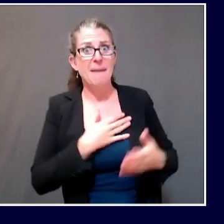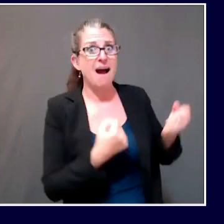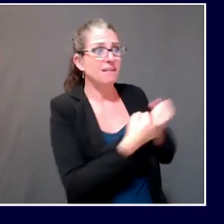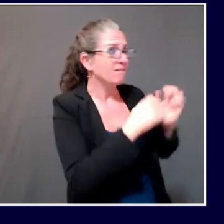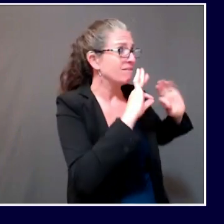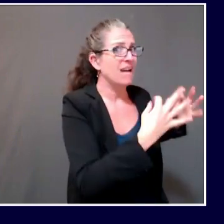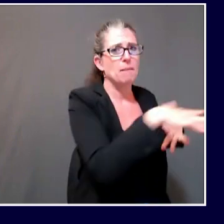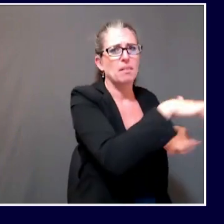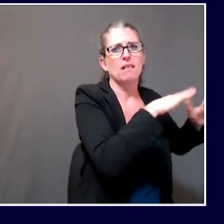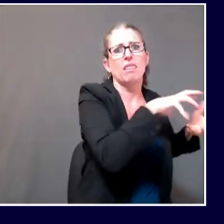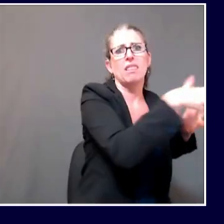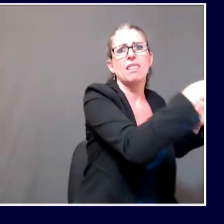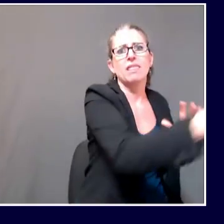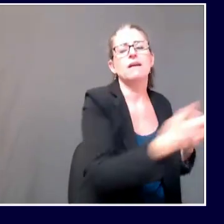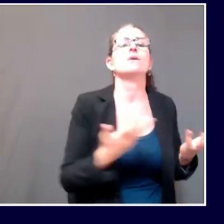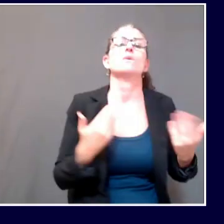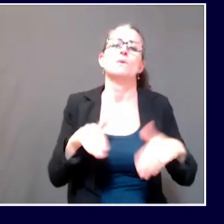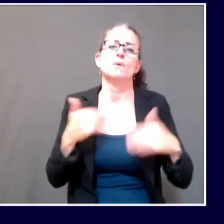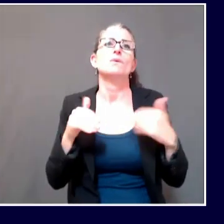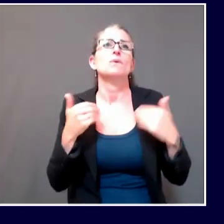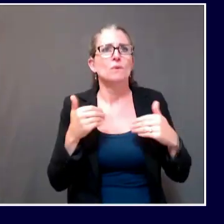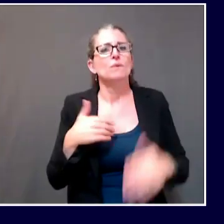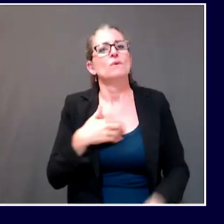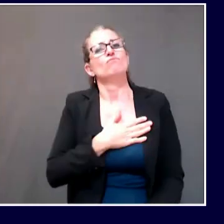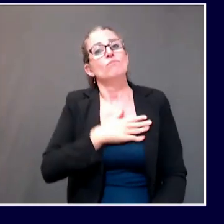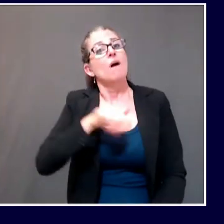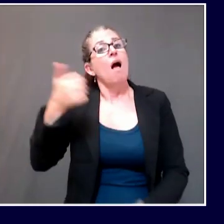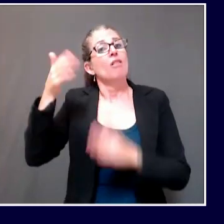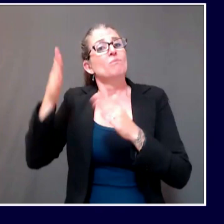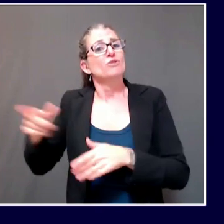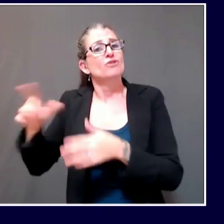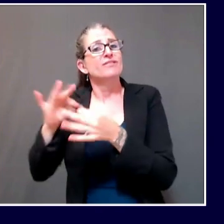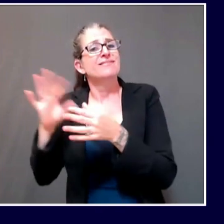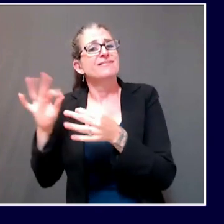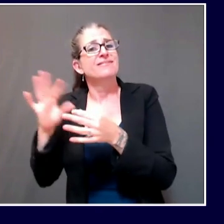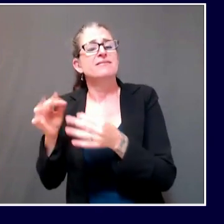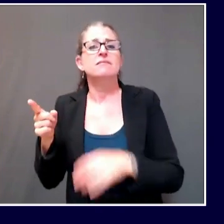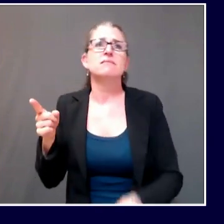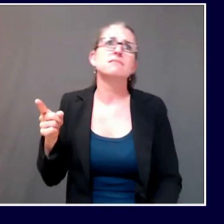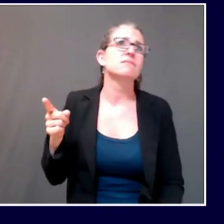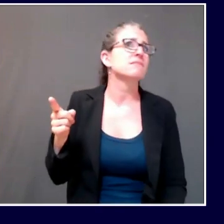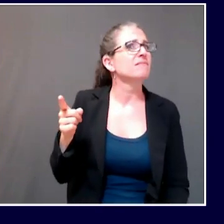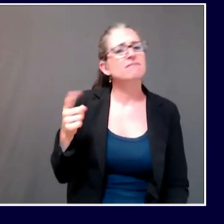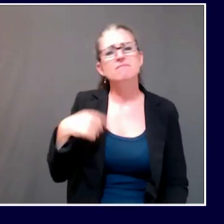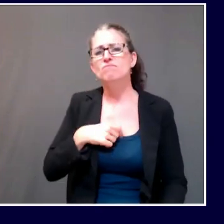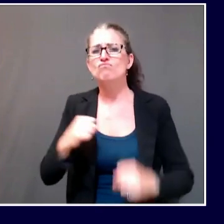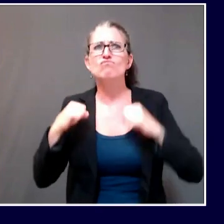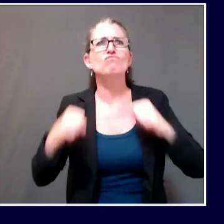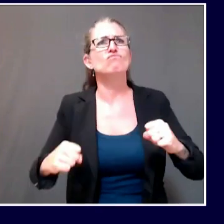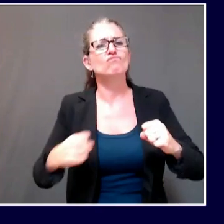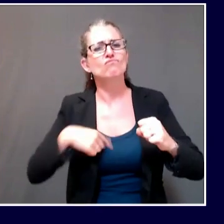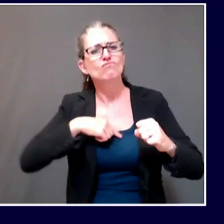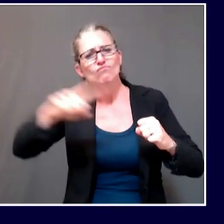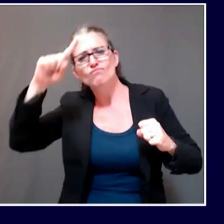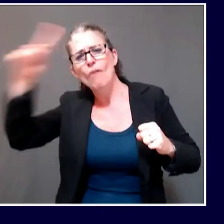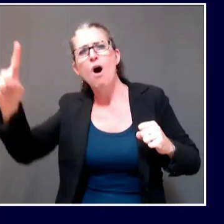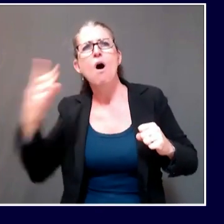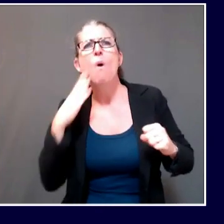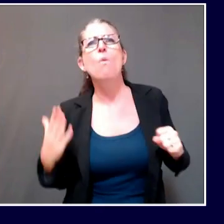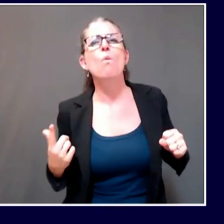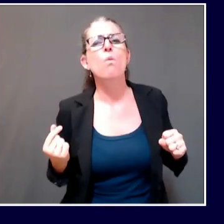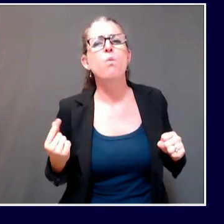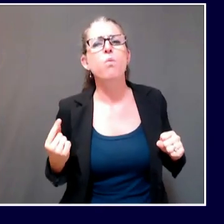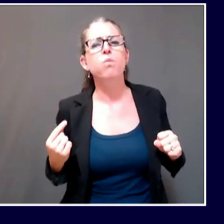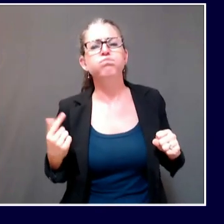in hard times. We're smarter than this virus, and we're ready to do what we need in order to protect our family and everyone else's